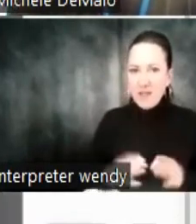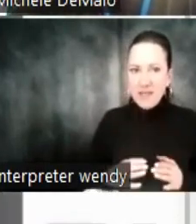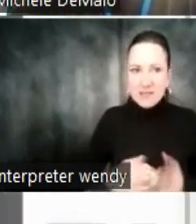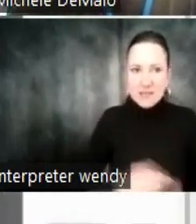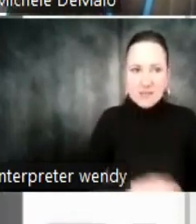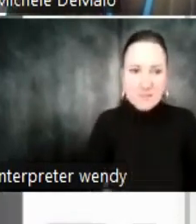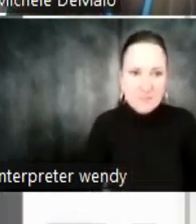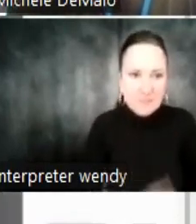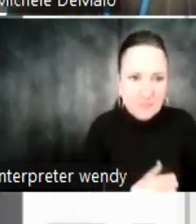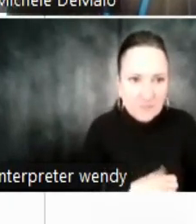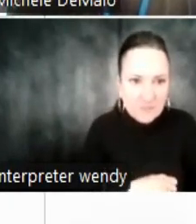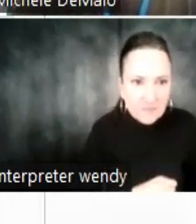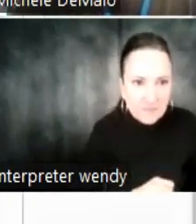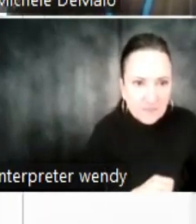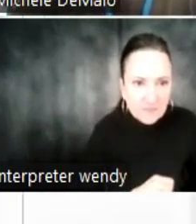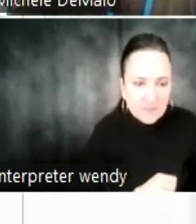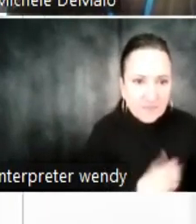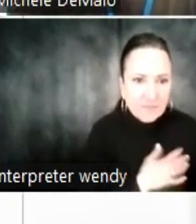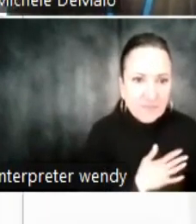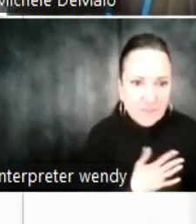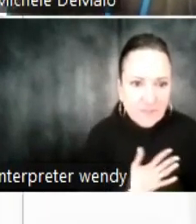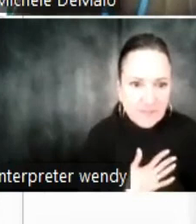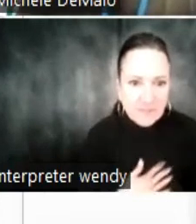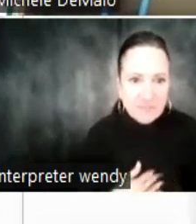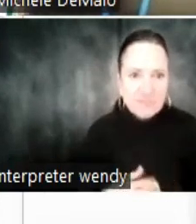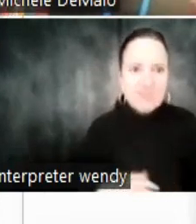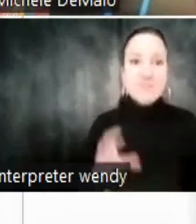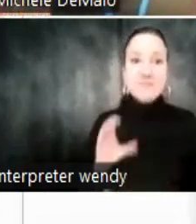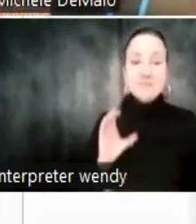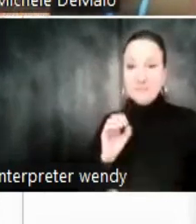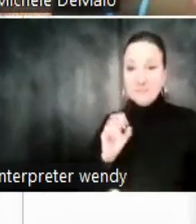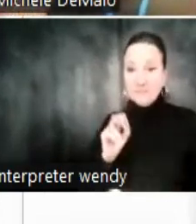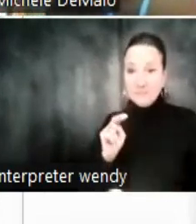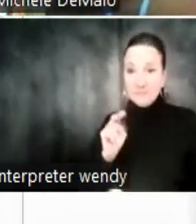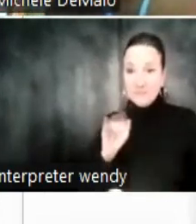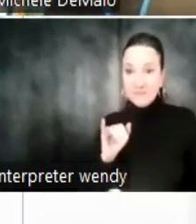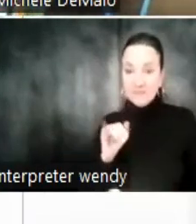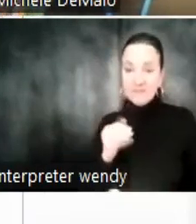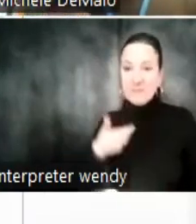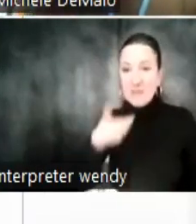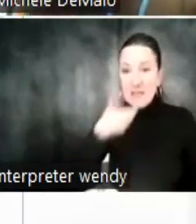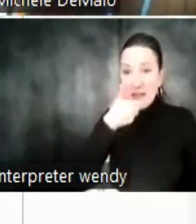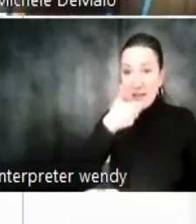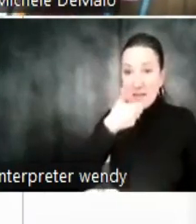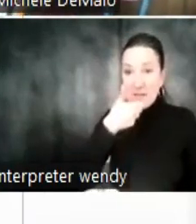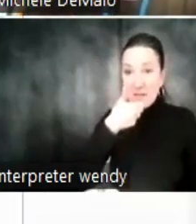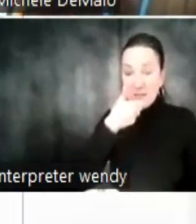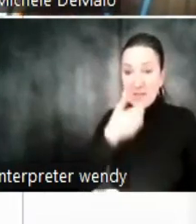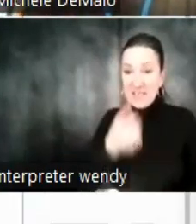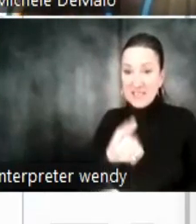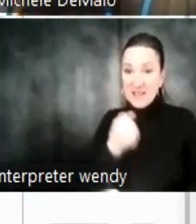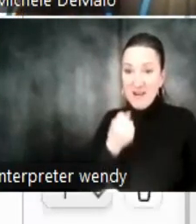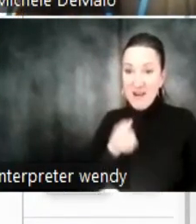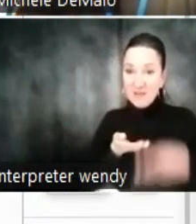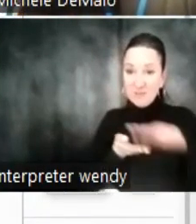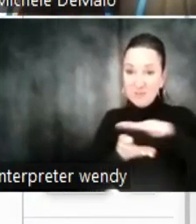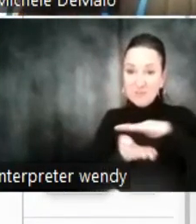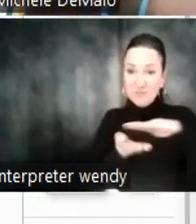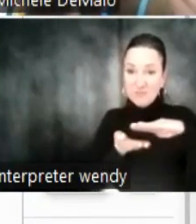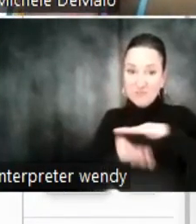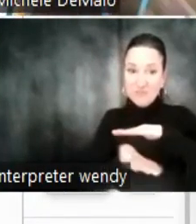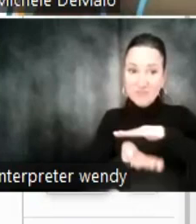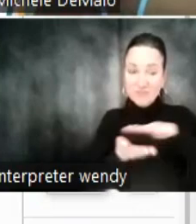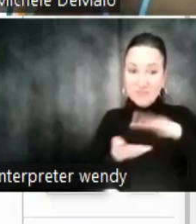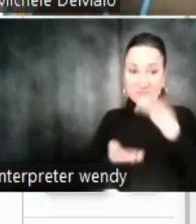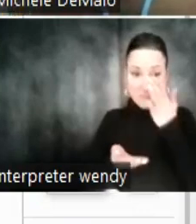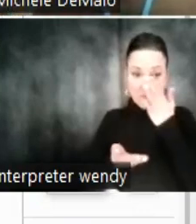They're a pizza oven brand. Okay. So, as we can see here, Ooni Pizza Ovens, they are, like, they're kind